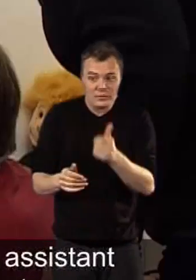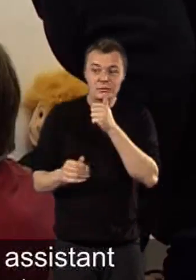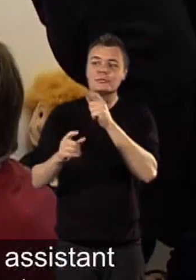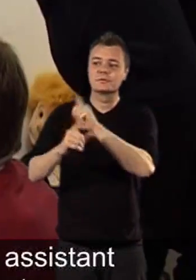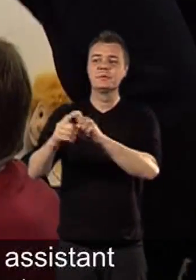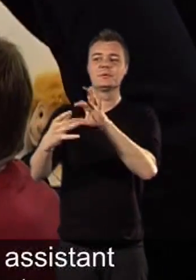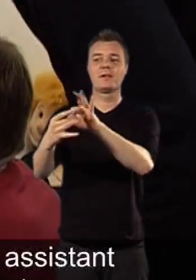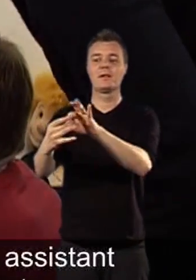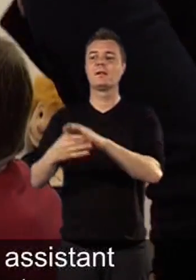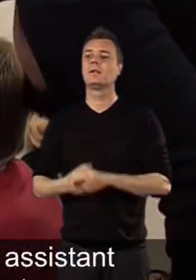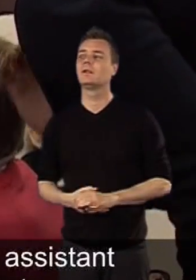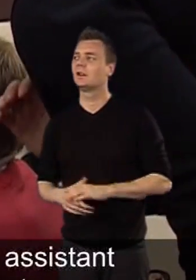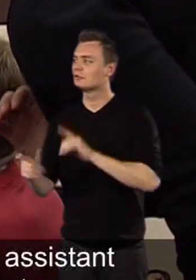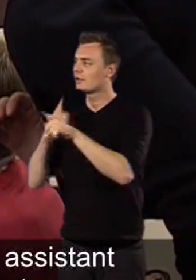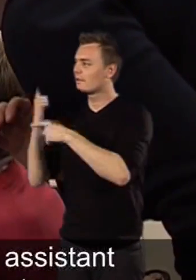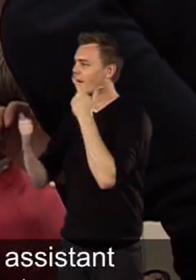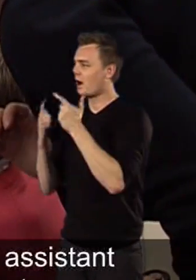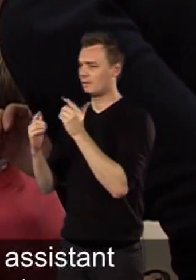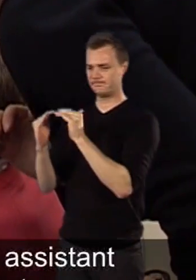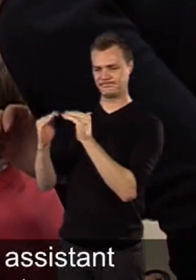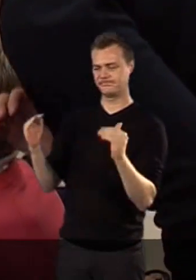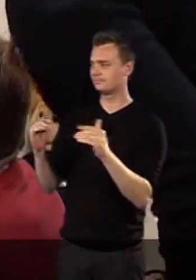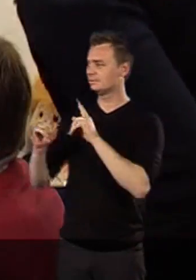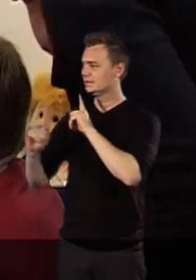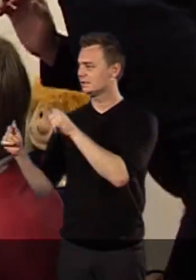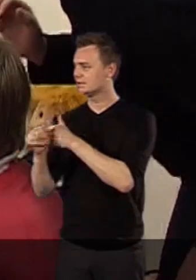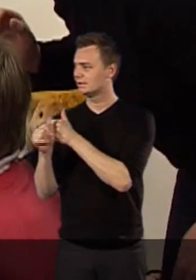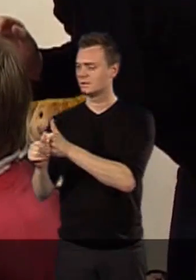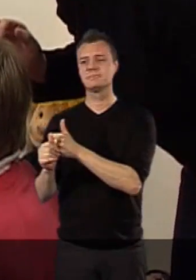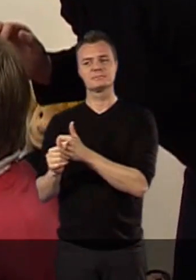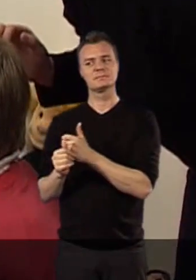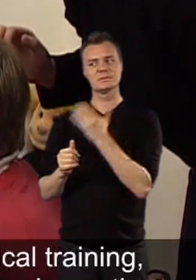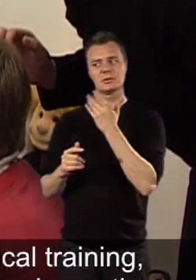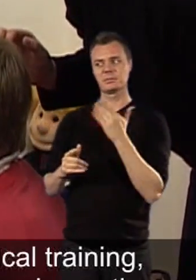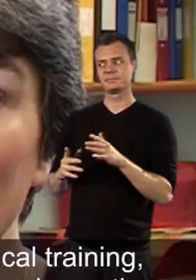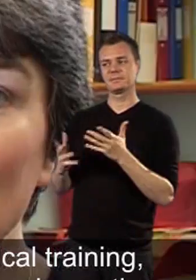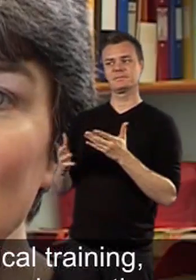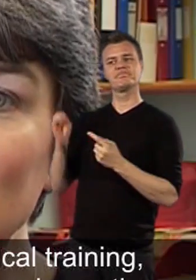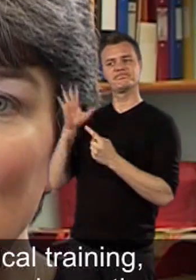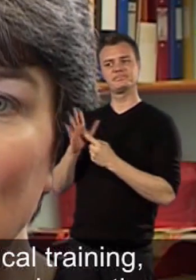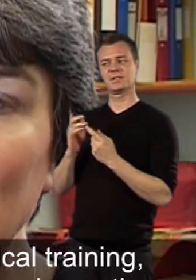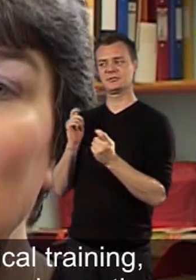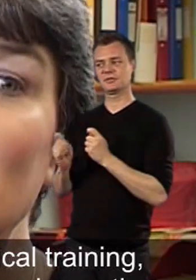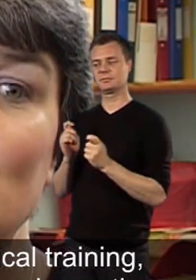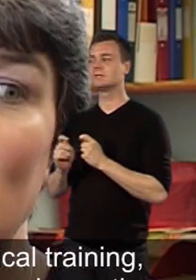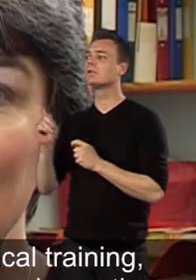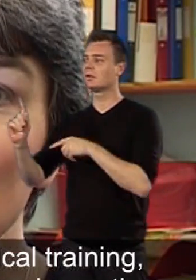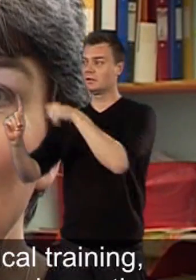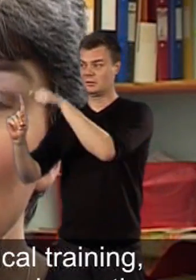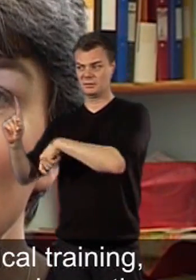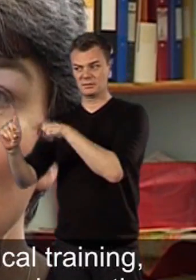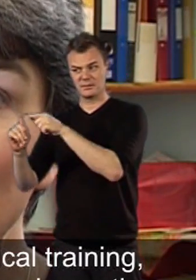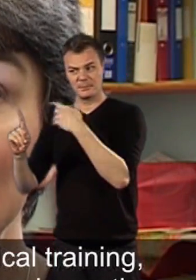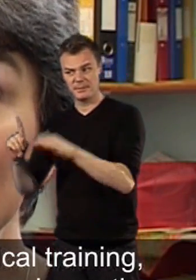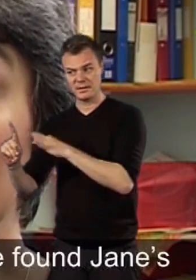Choosing the appropriate teaching assistant to support Ben was a key adjustment the school made. Jane who we appointed had medical training, she had the